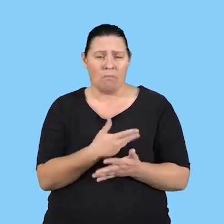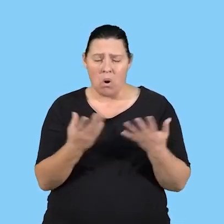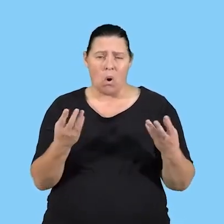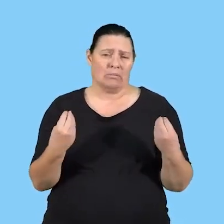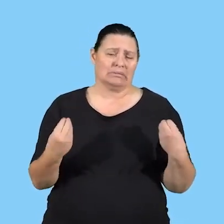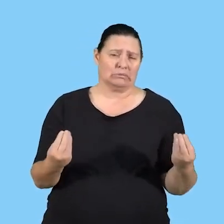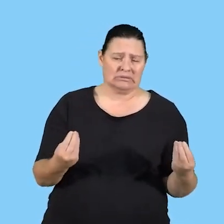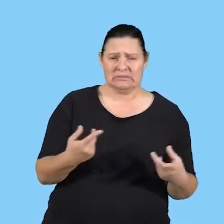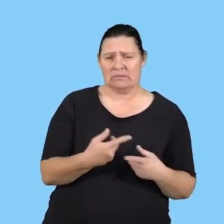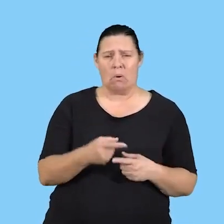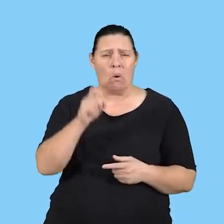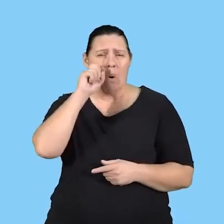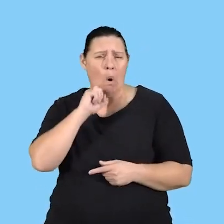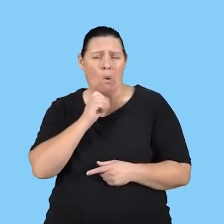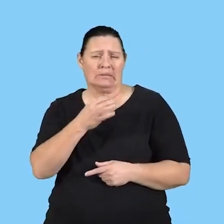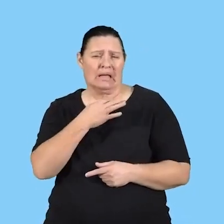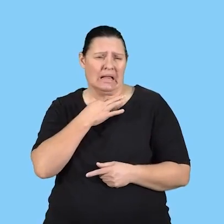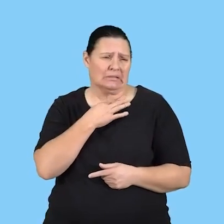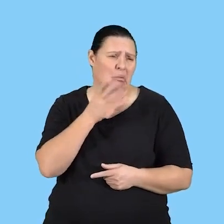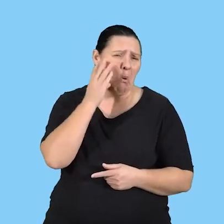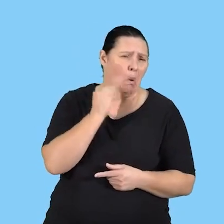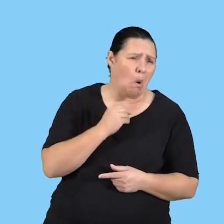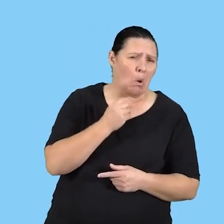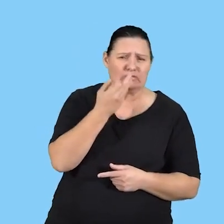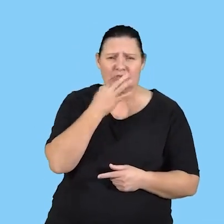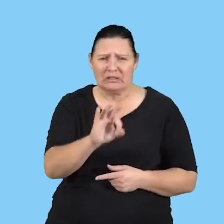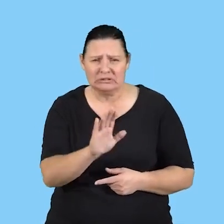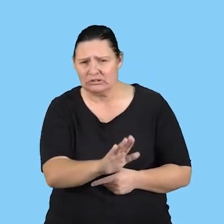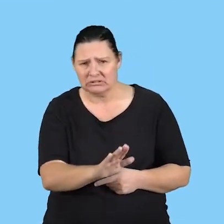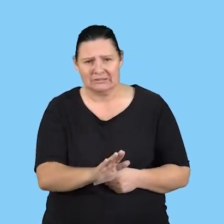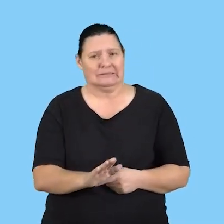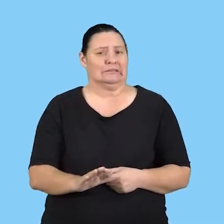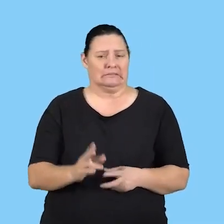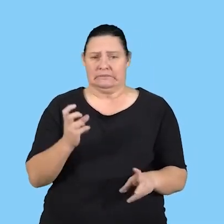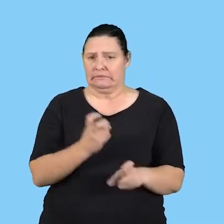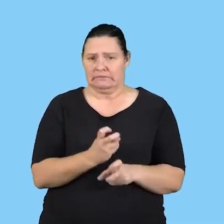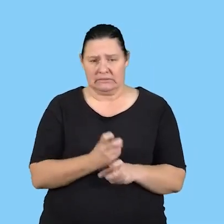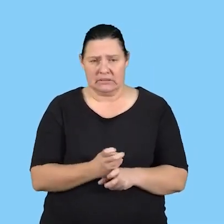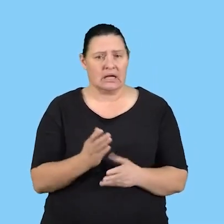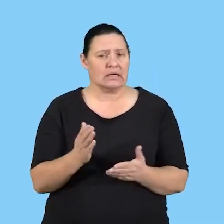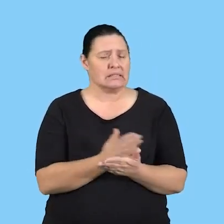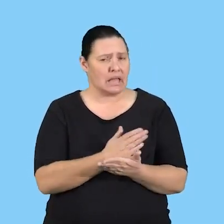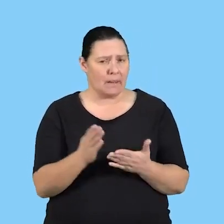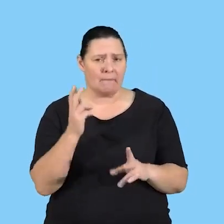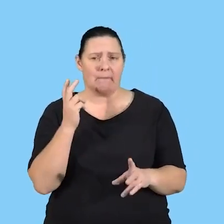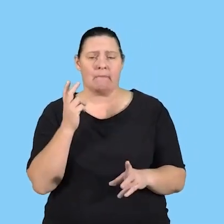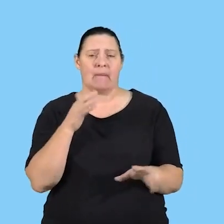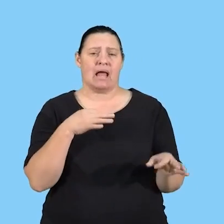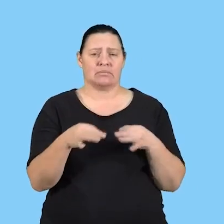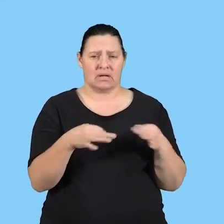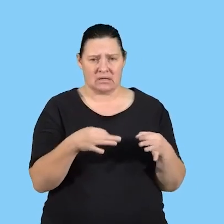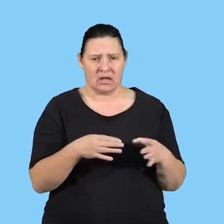or Old English, Old French etc. And so some explanations and